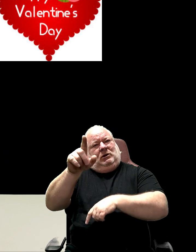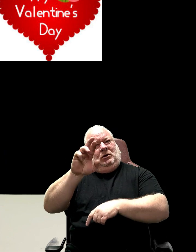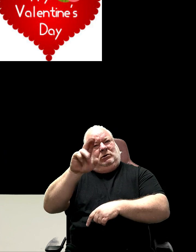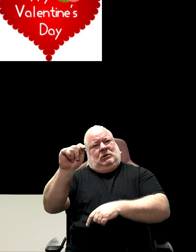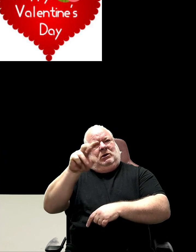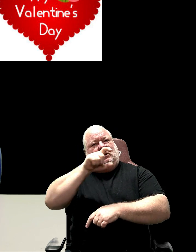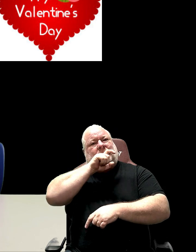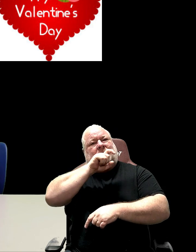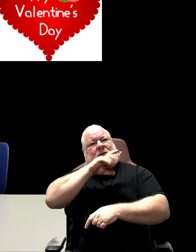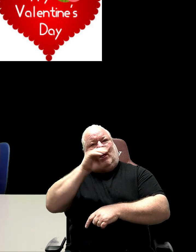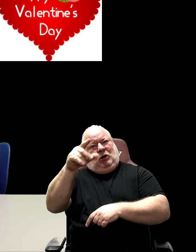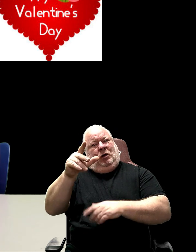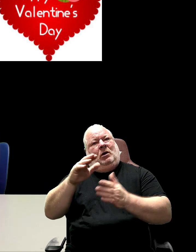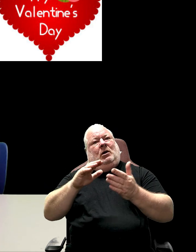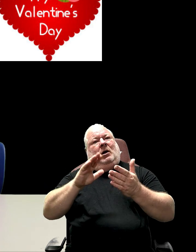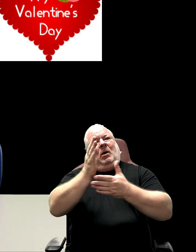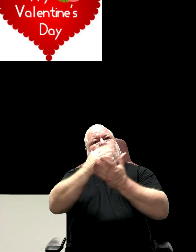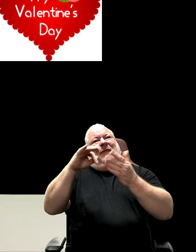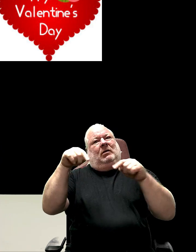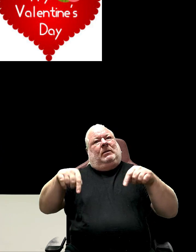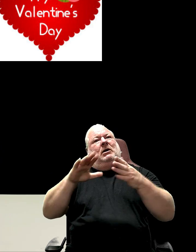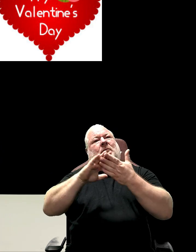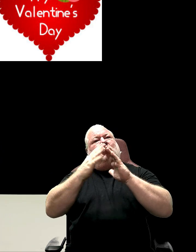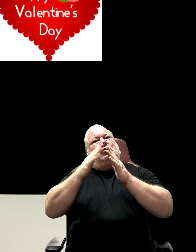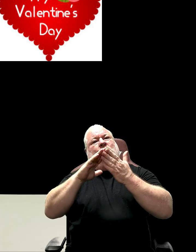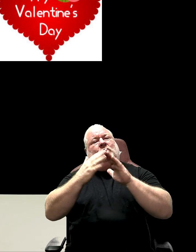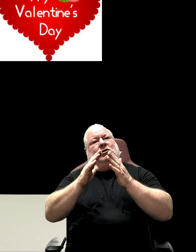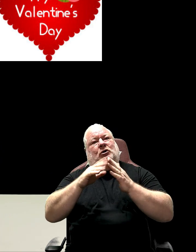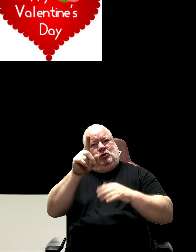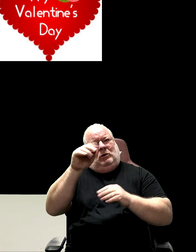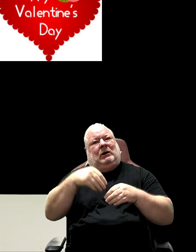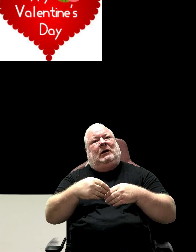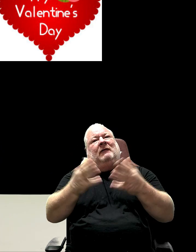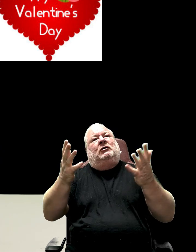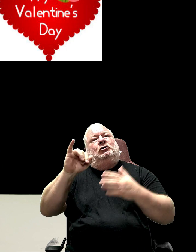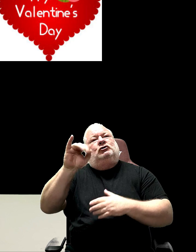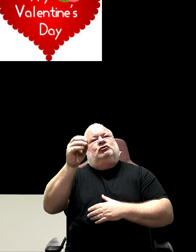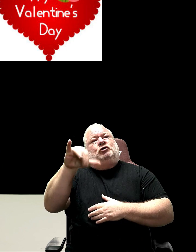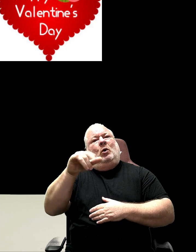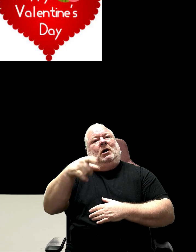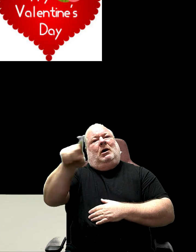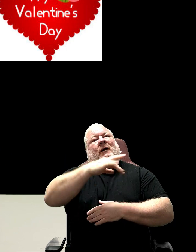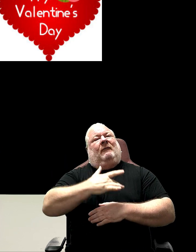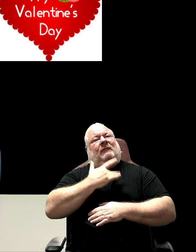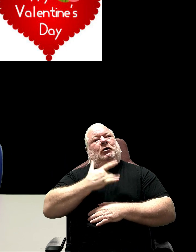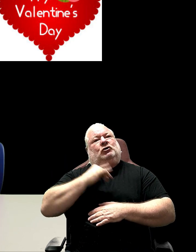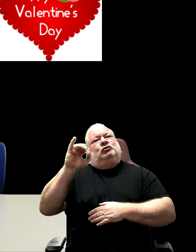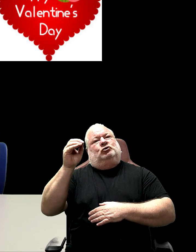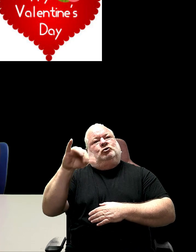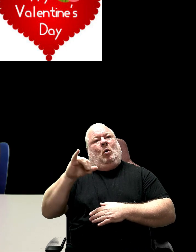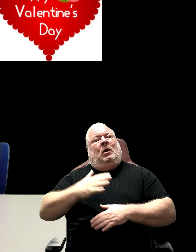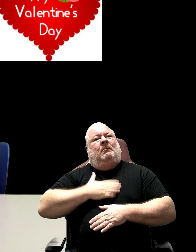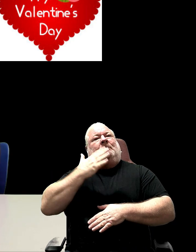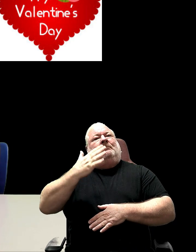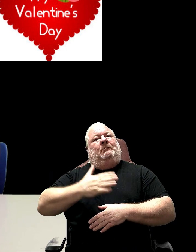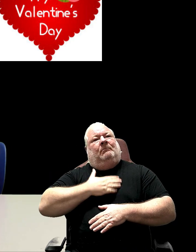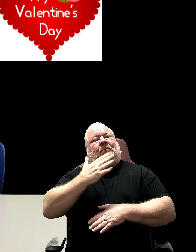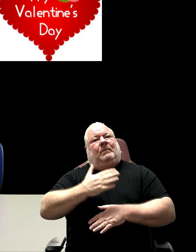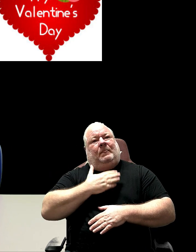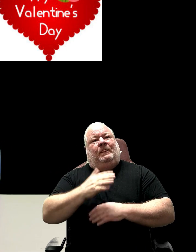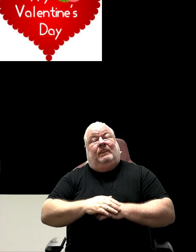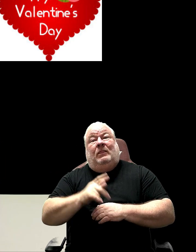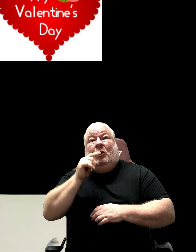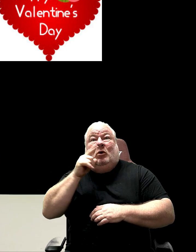member, we can choose to bring joy to those around us. And yes,